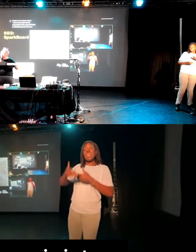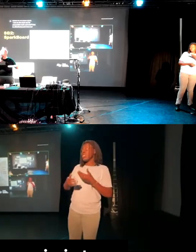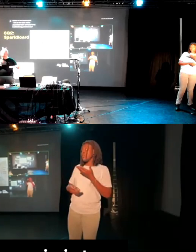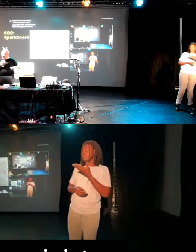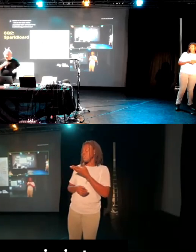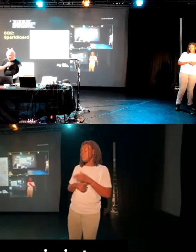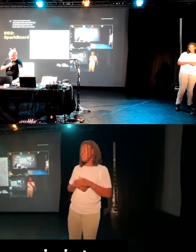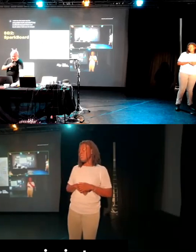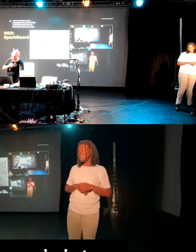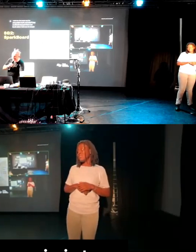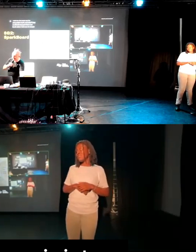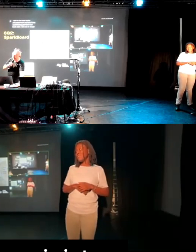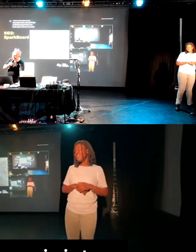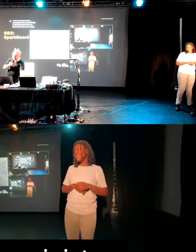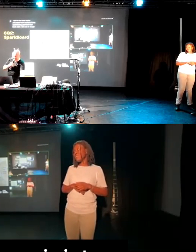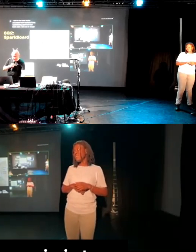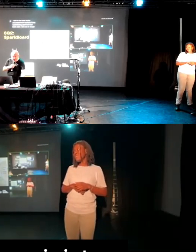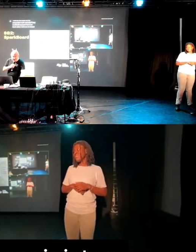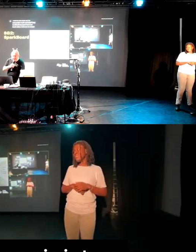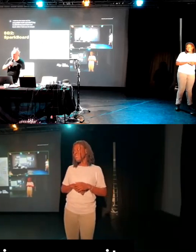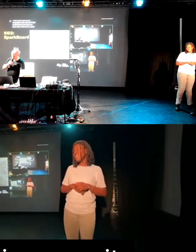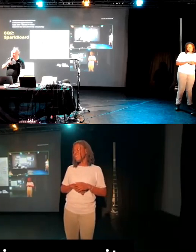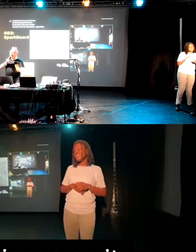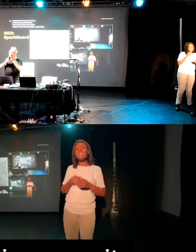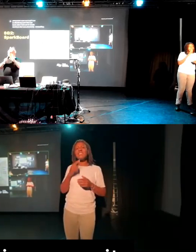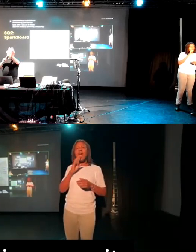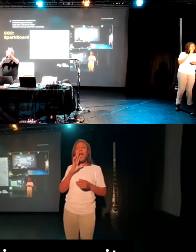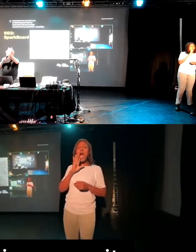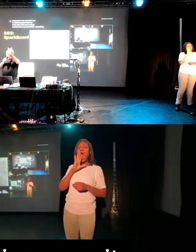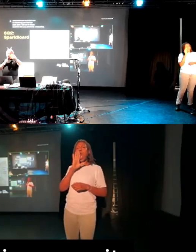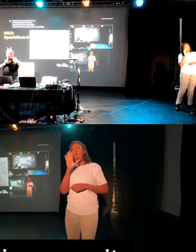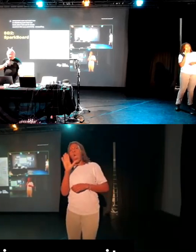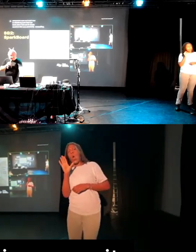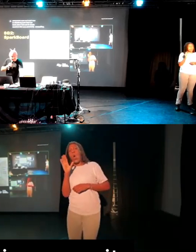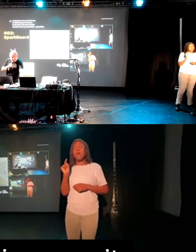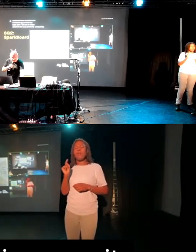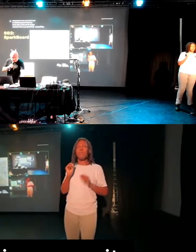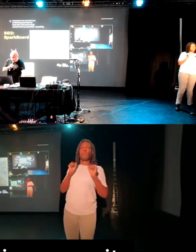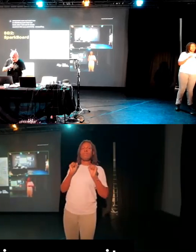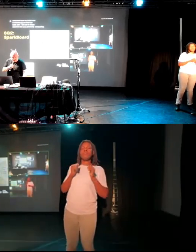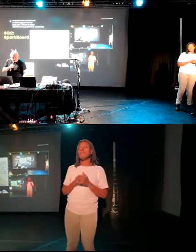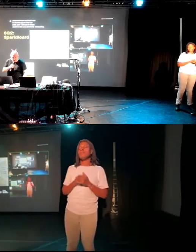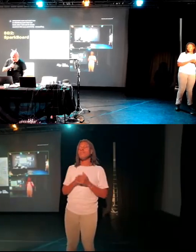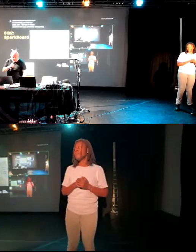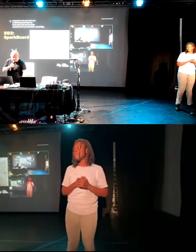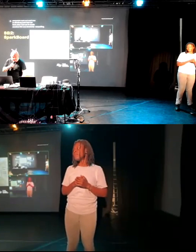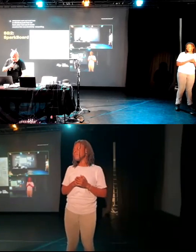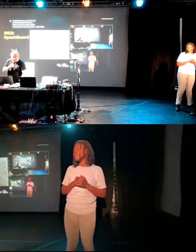There we go. Turn it on. It's got a rather sinister voice. But the way it works is that you put pieces on it to...